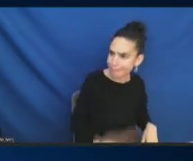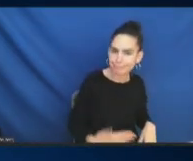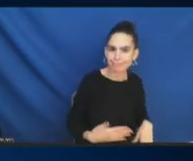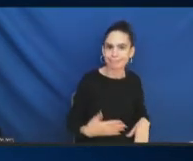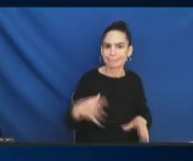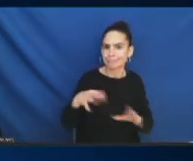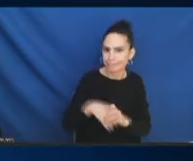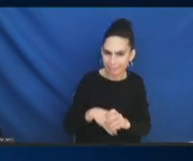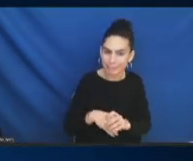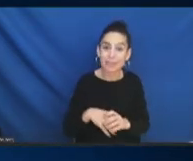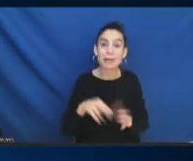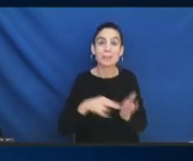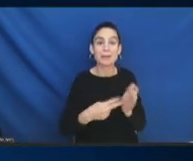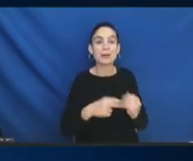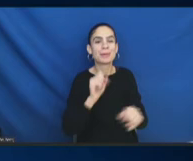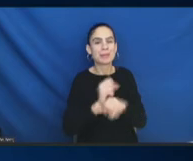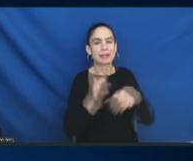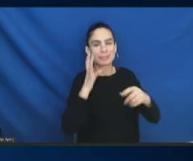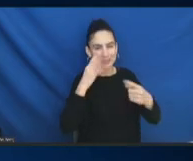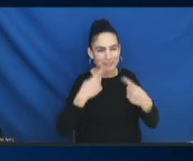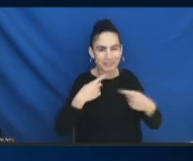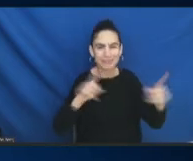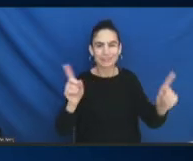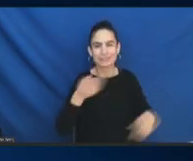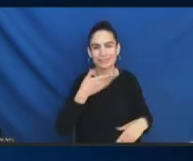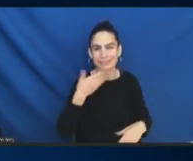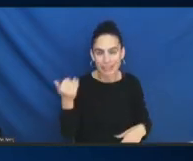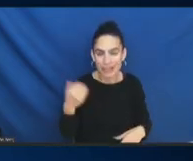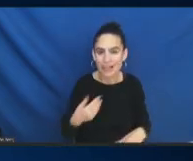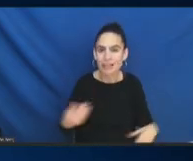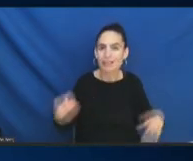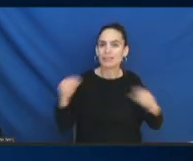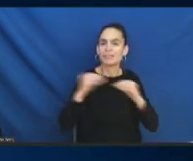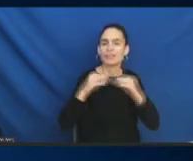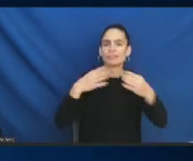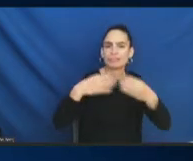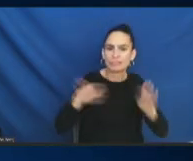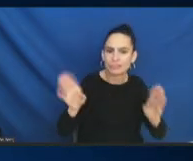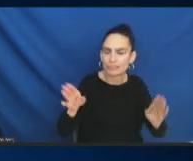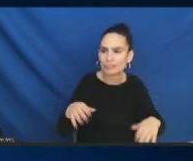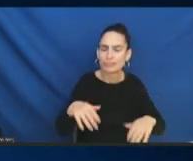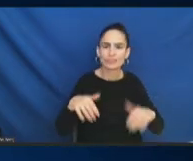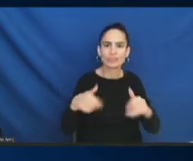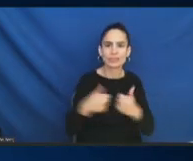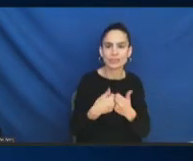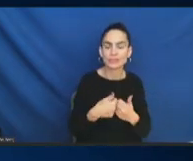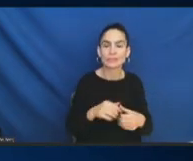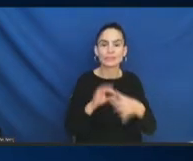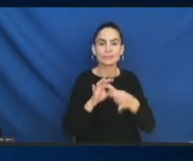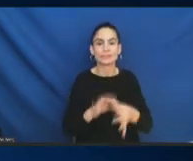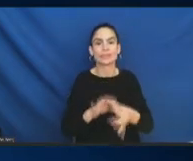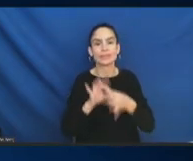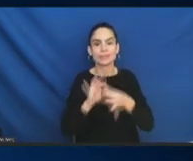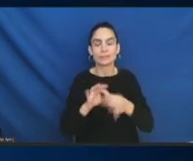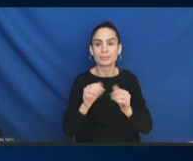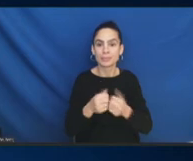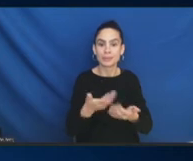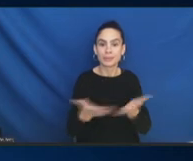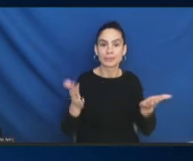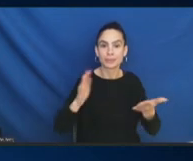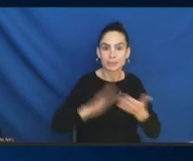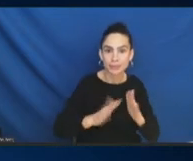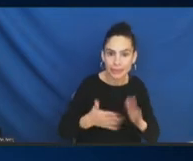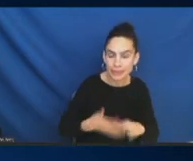just in terms of this broader challenge of the relationship between our communities and the role of government